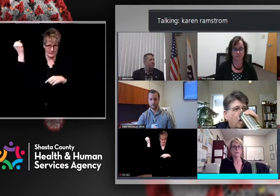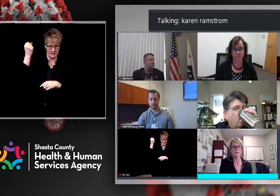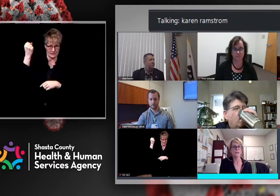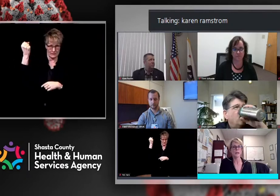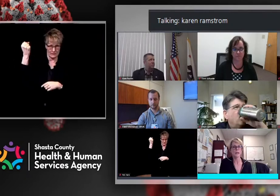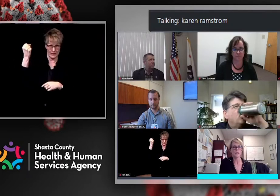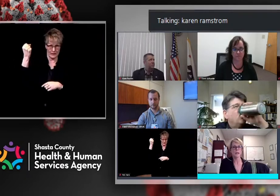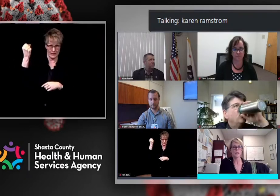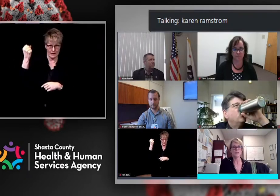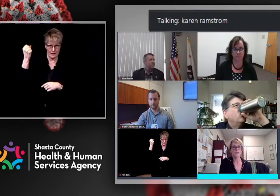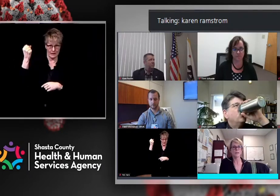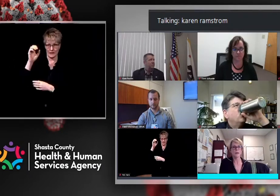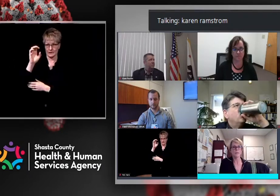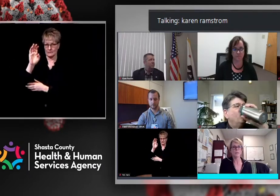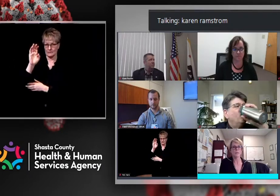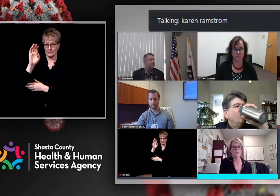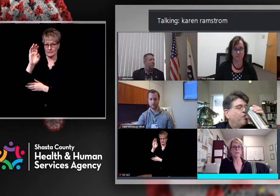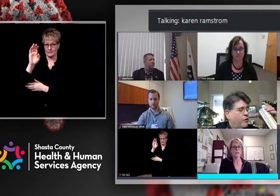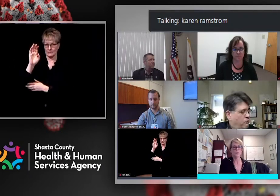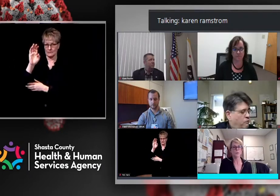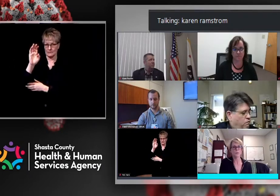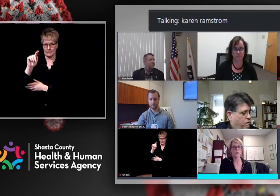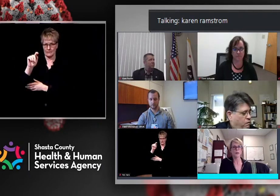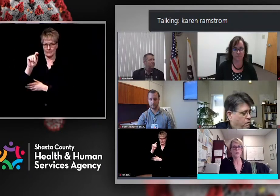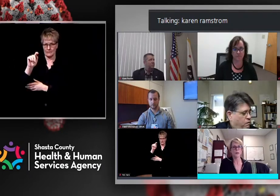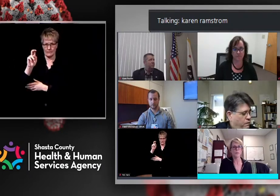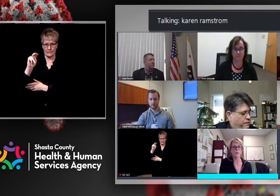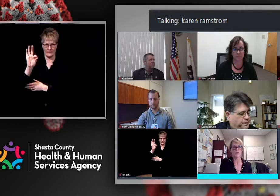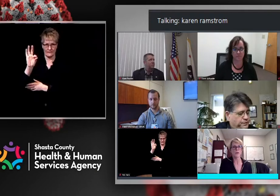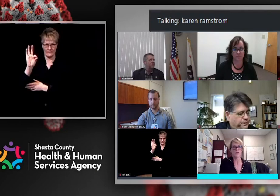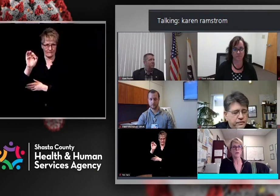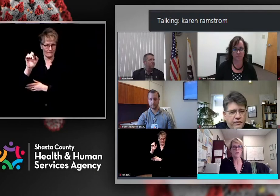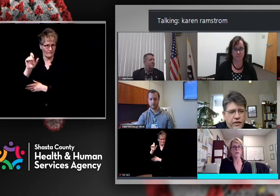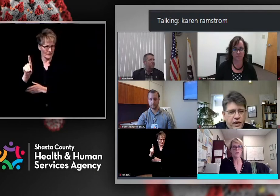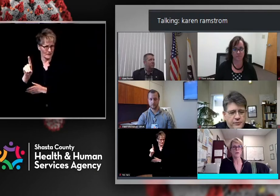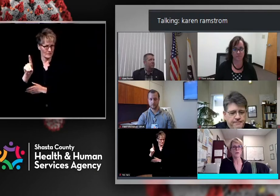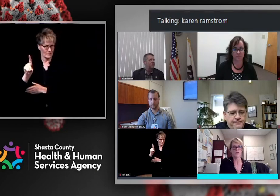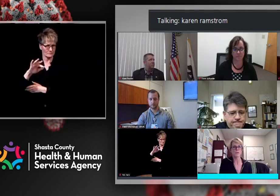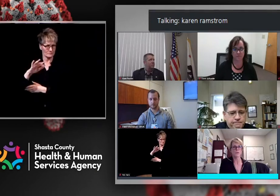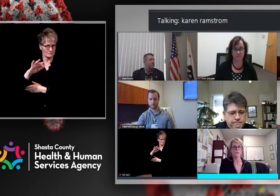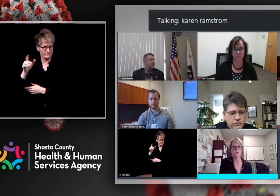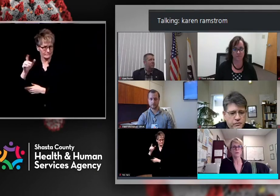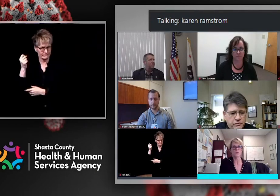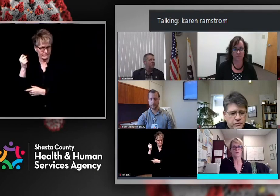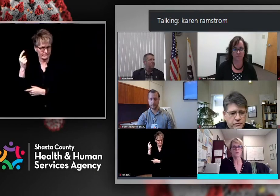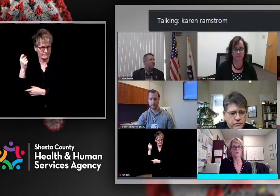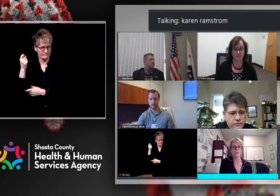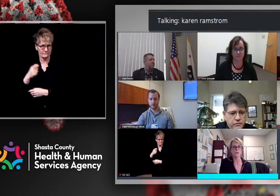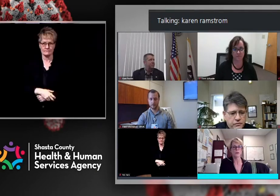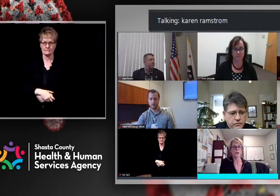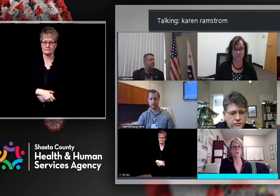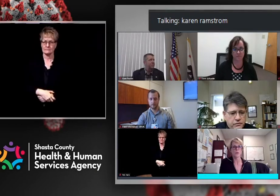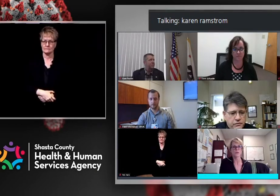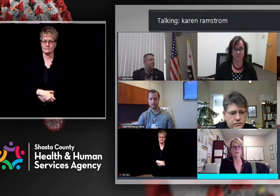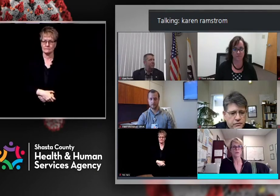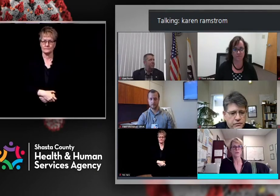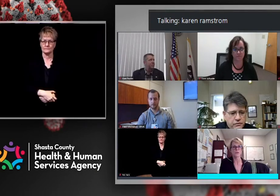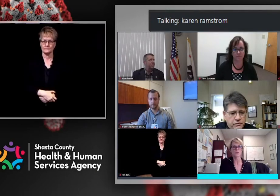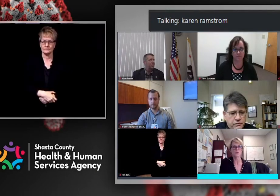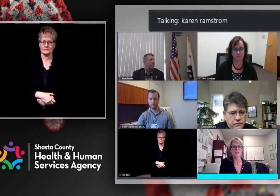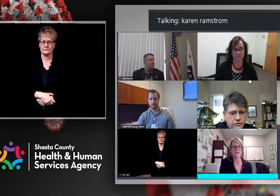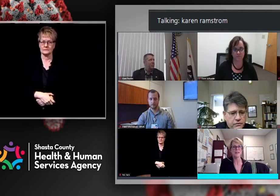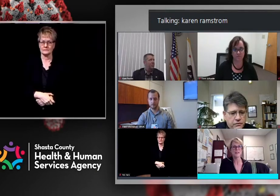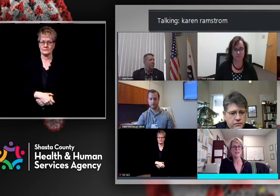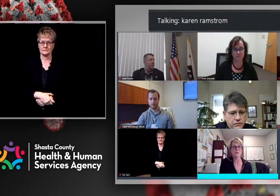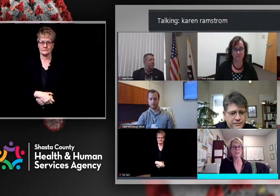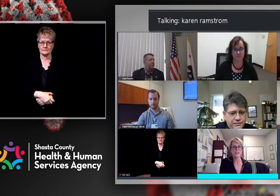Field. And some details were put out and I would defer to carry on those to make sure